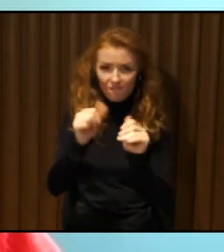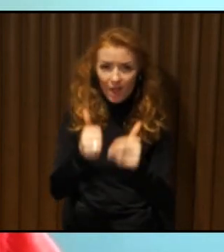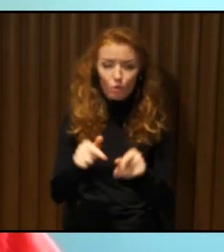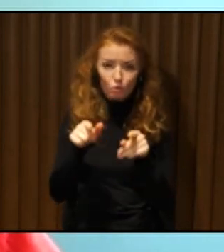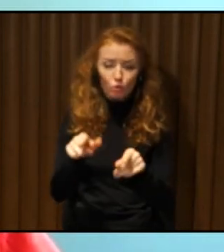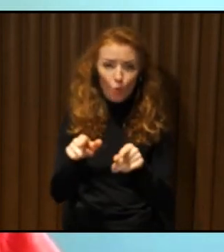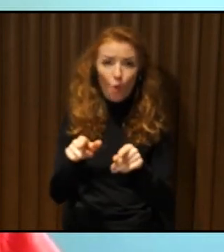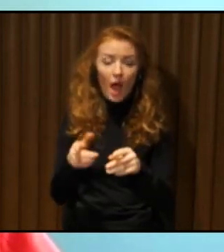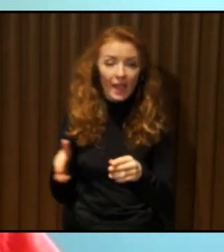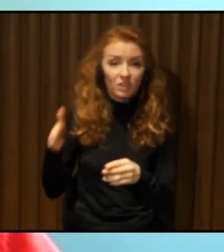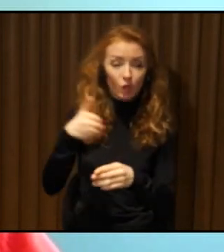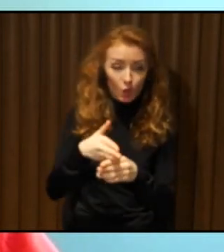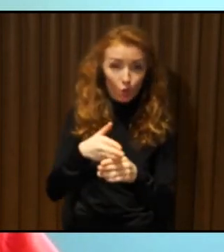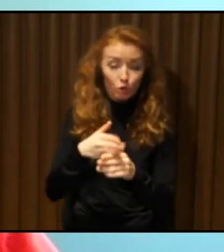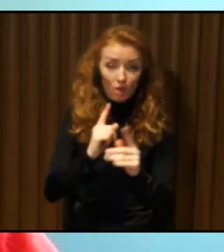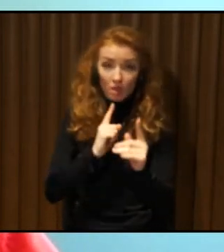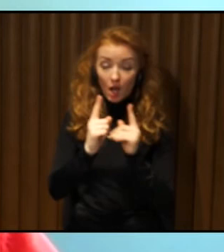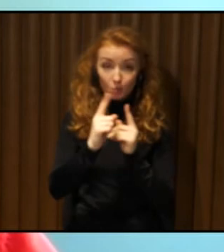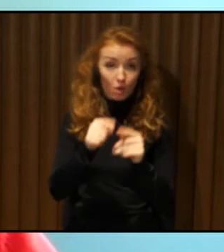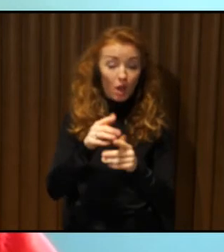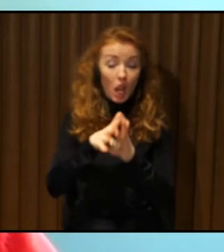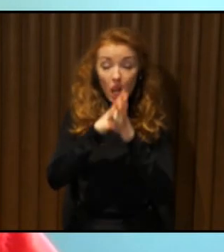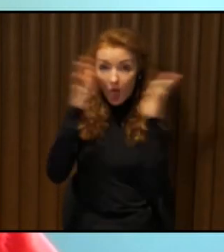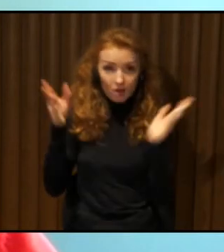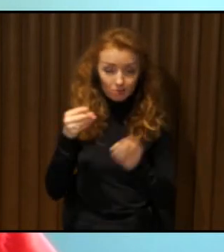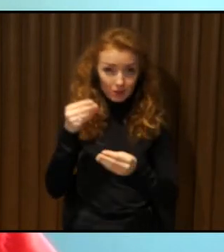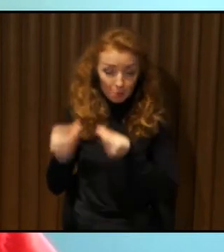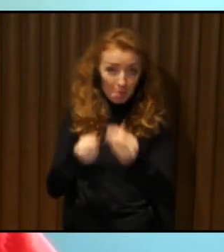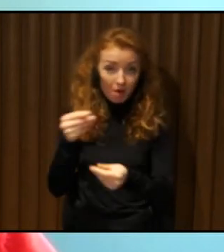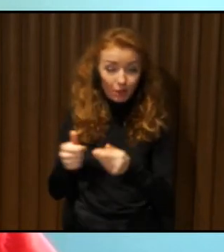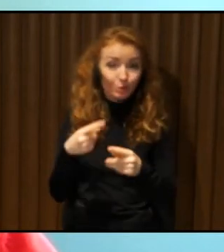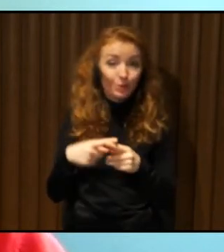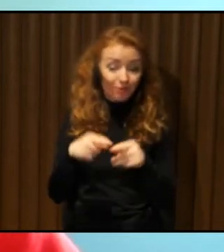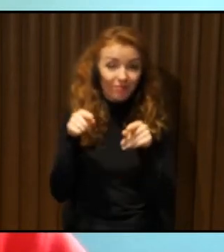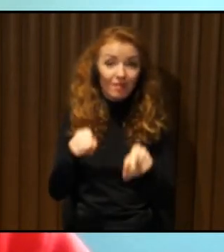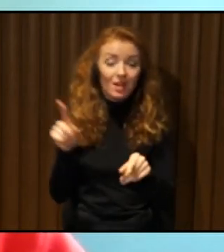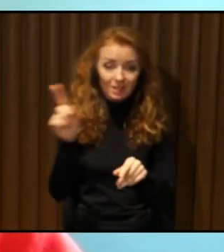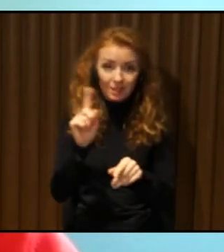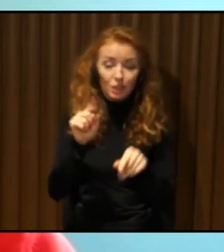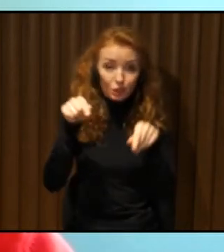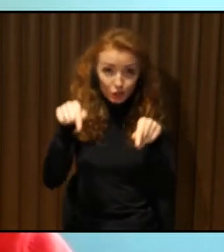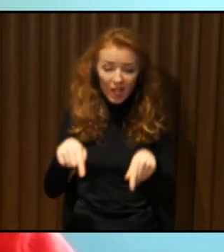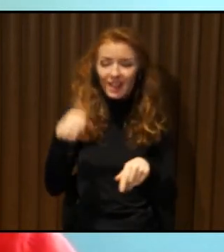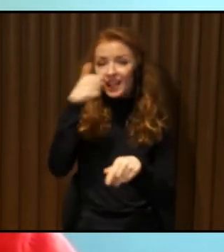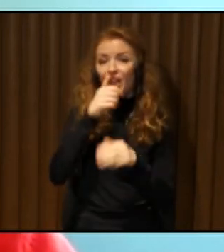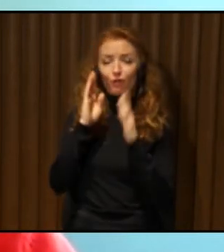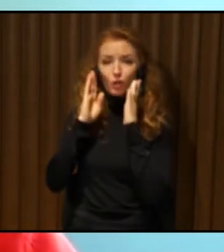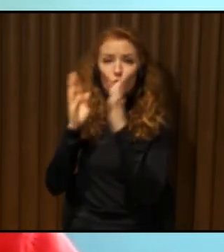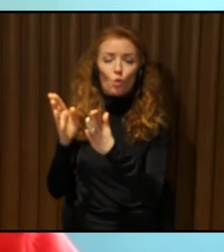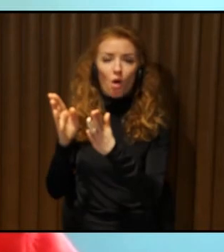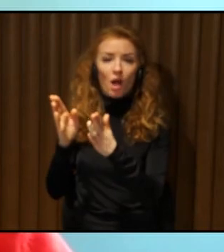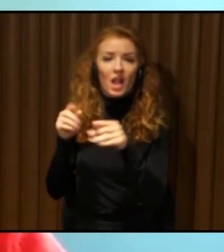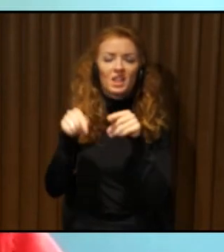So it's a huge cost. And as you said, it's individual transportation. So it creates pollution. So,